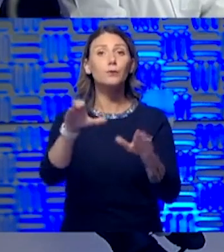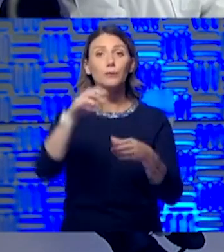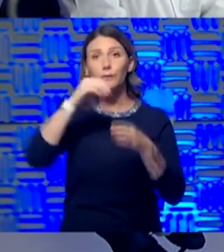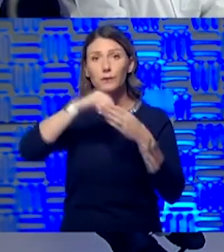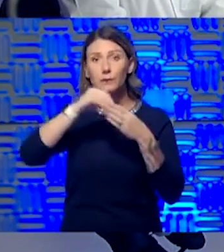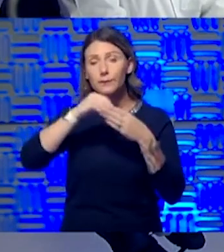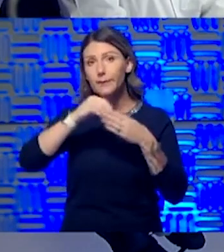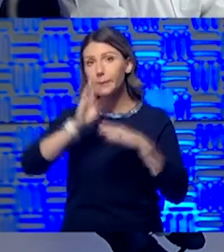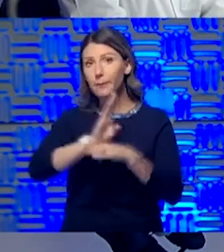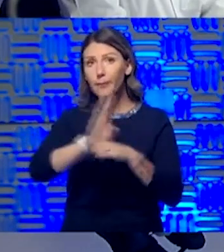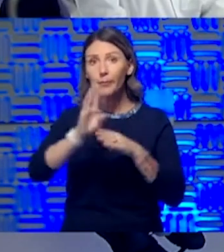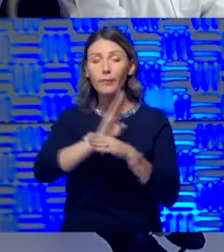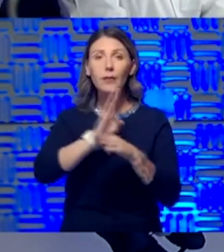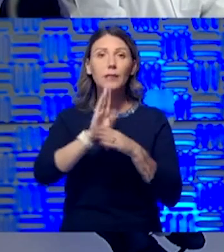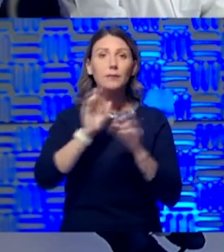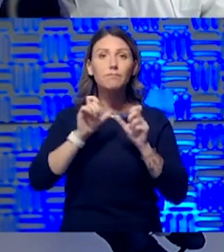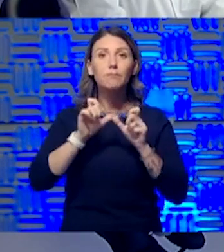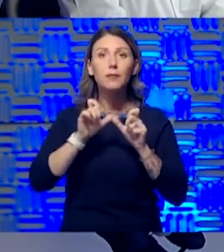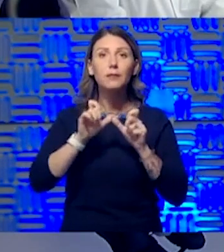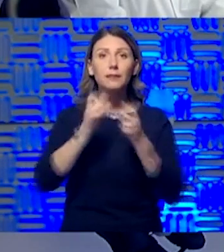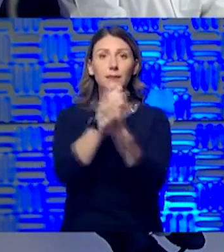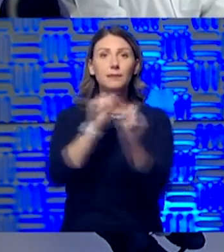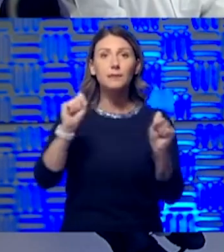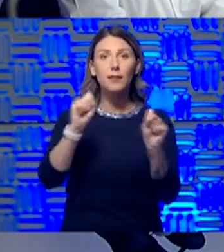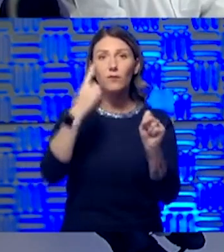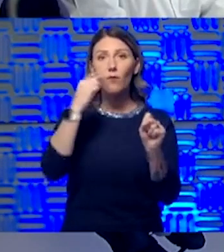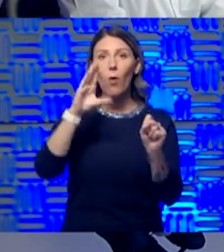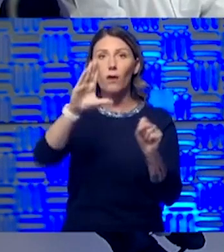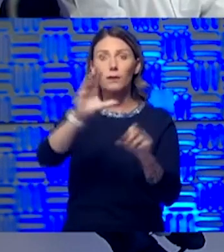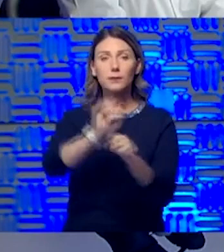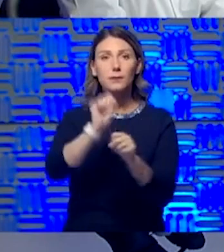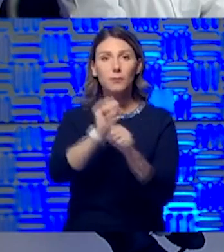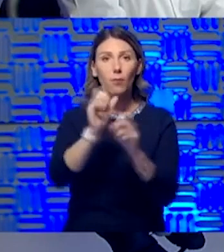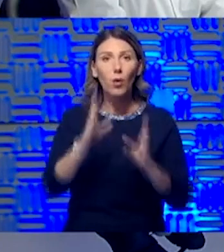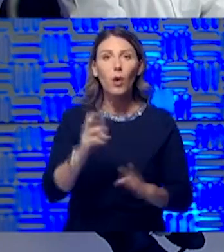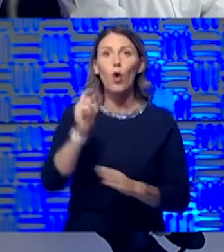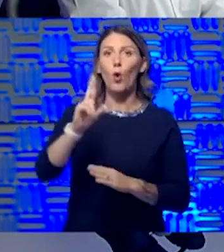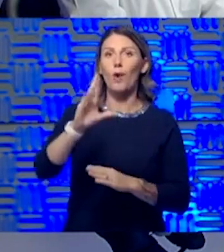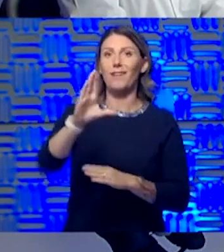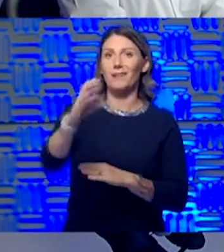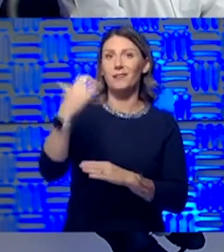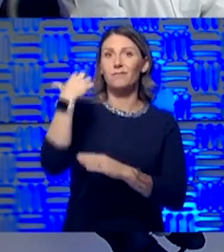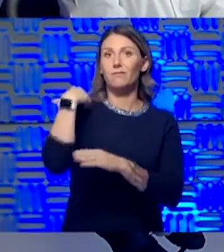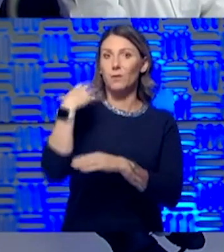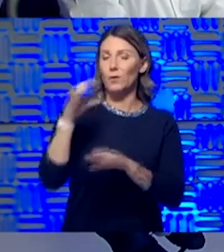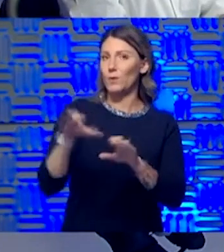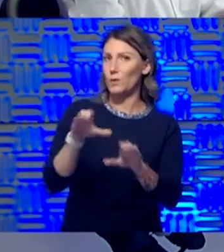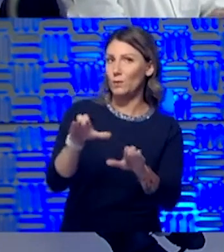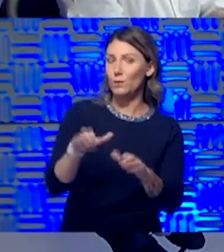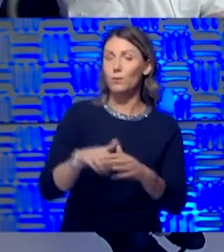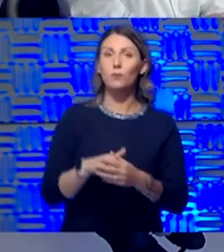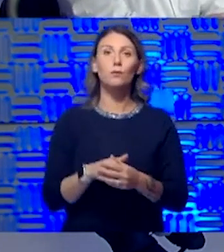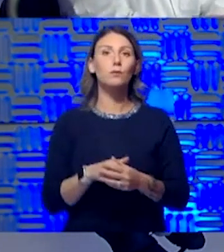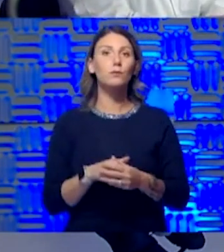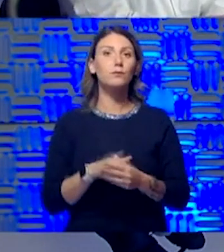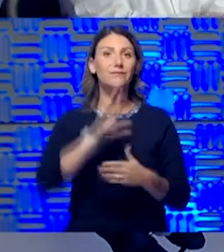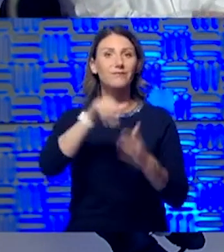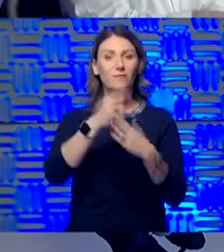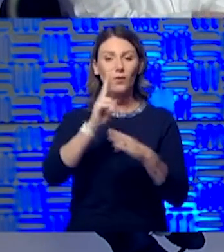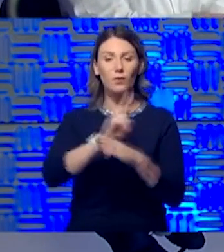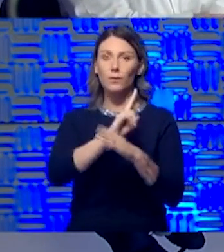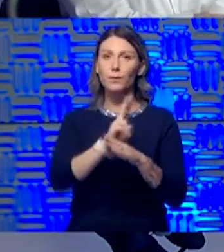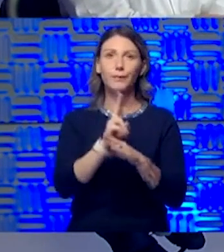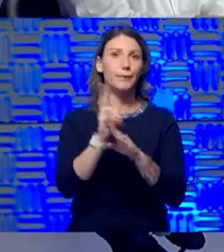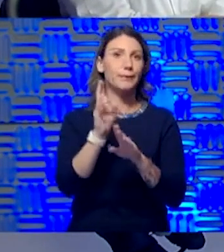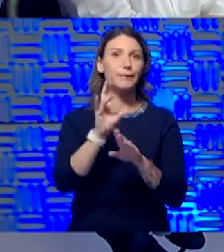in order to keep employees safe? Or what should his employer be doing since they all use the same equipment